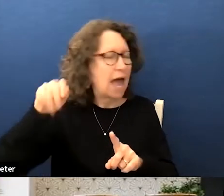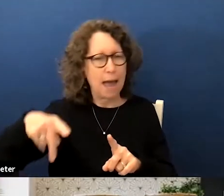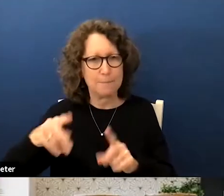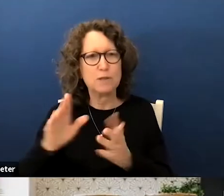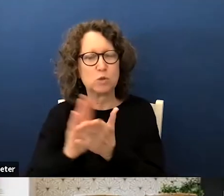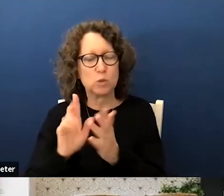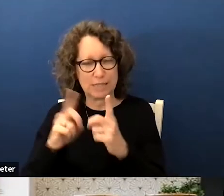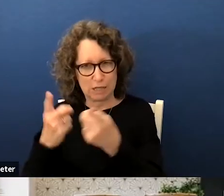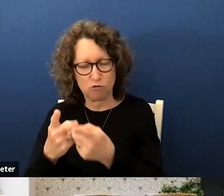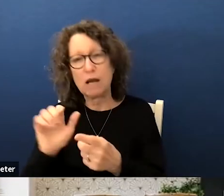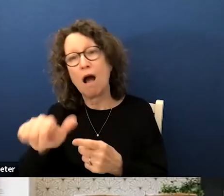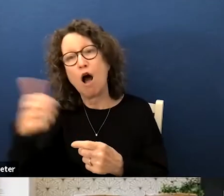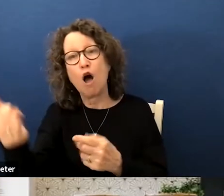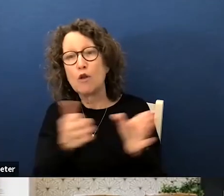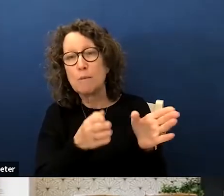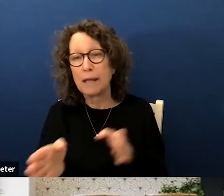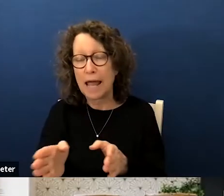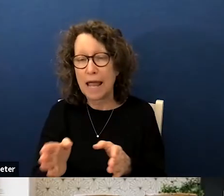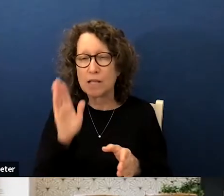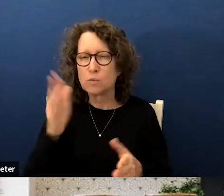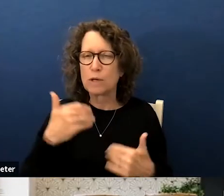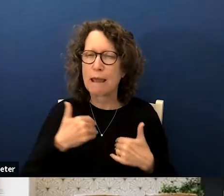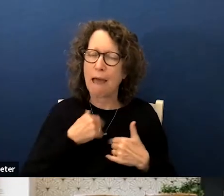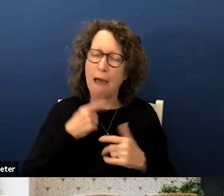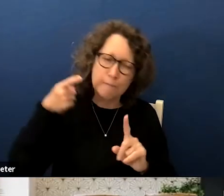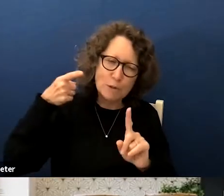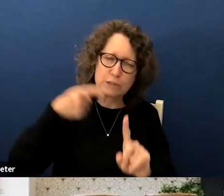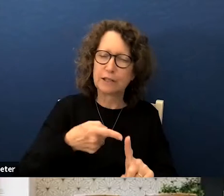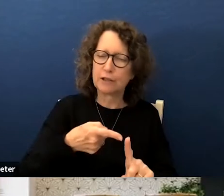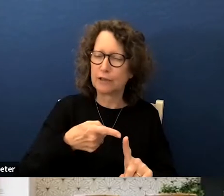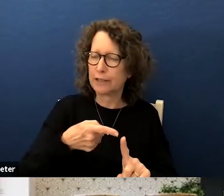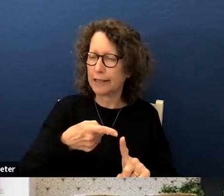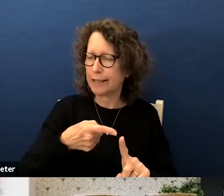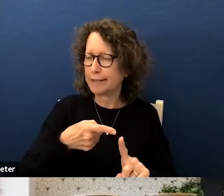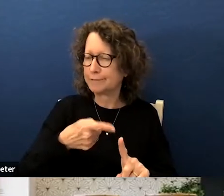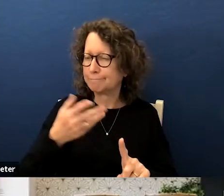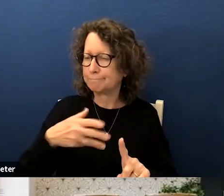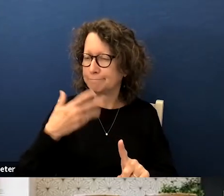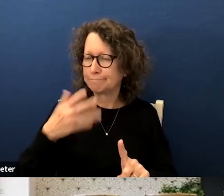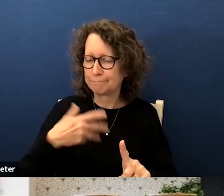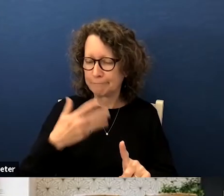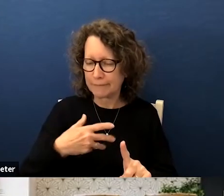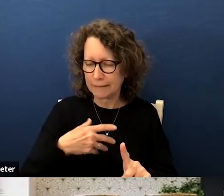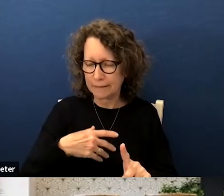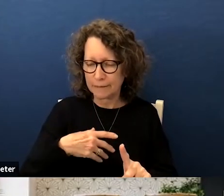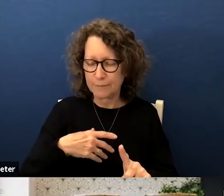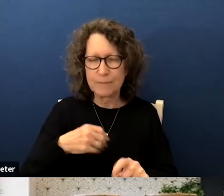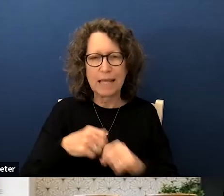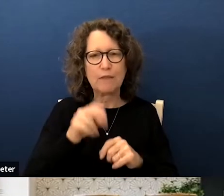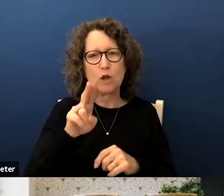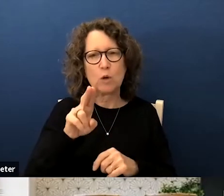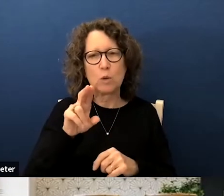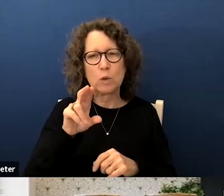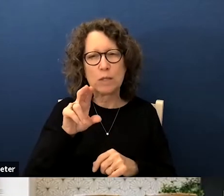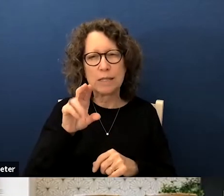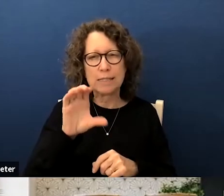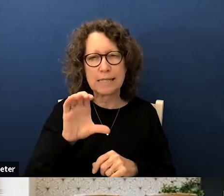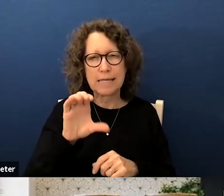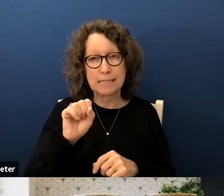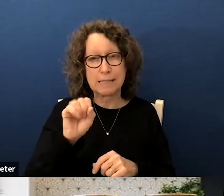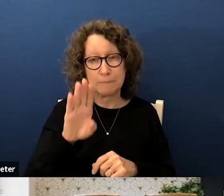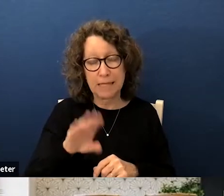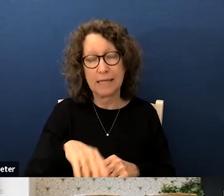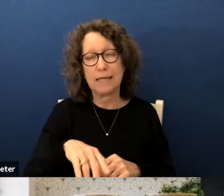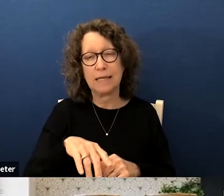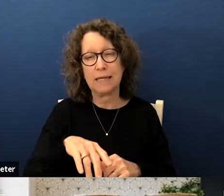of the other plans that would have uh particularly uh in the uh ucsbi la vista area